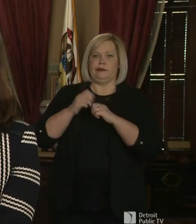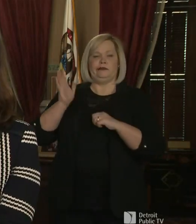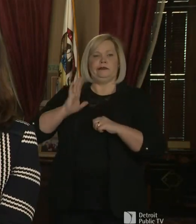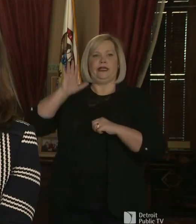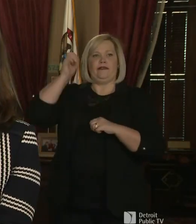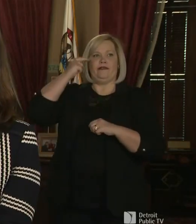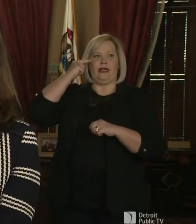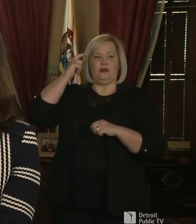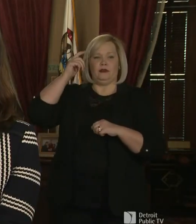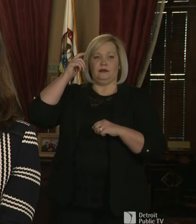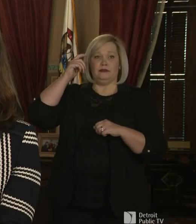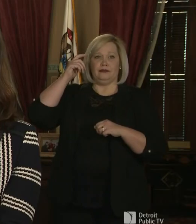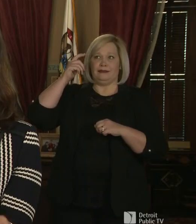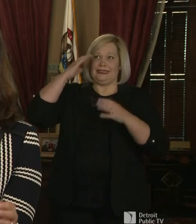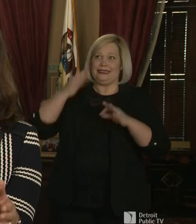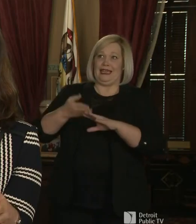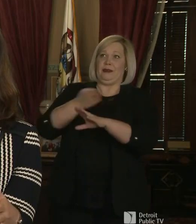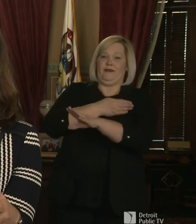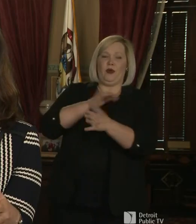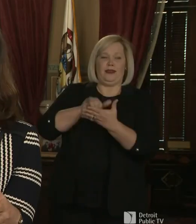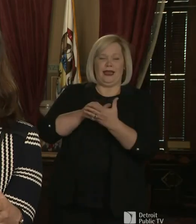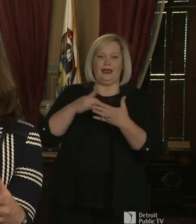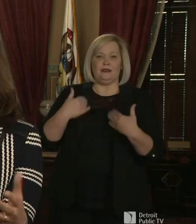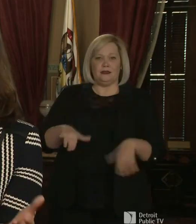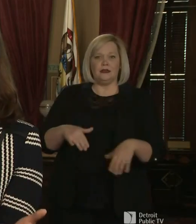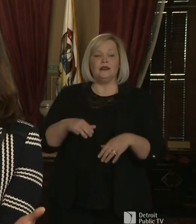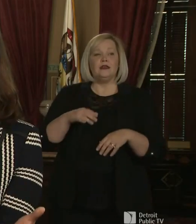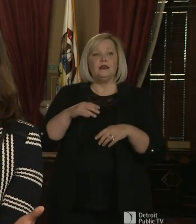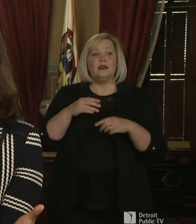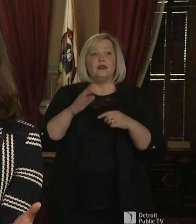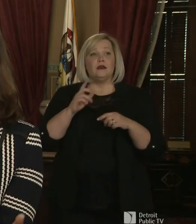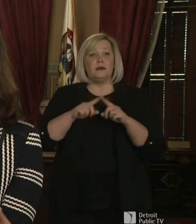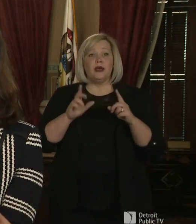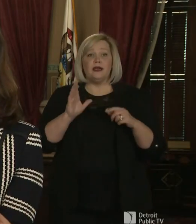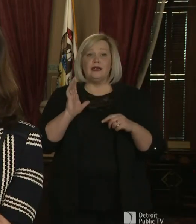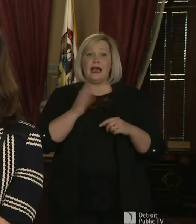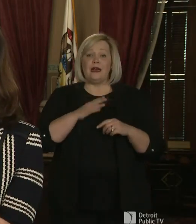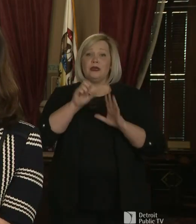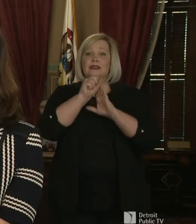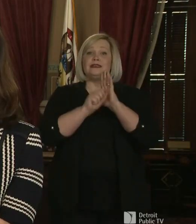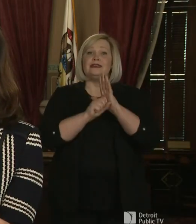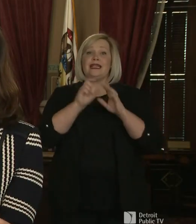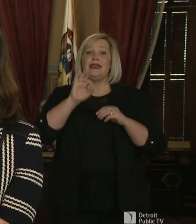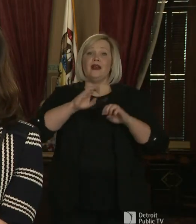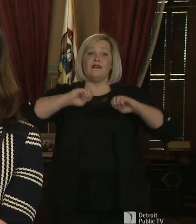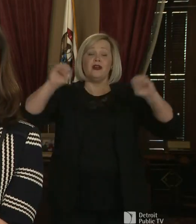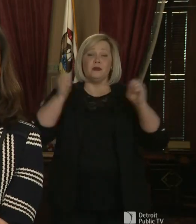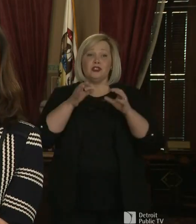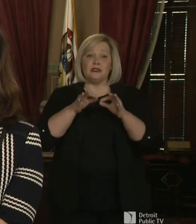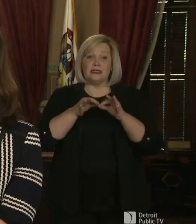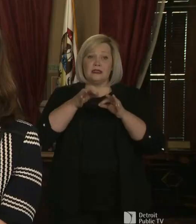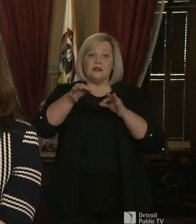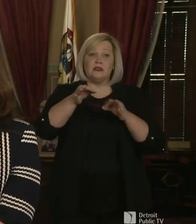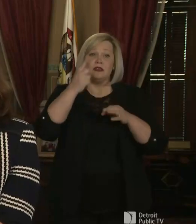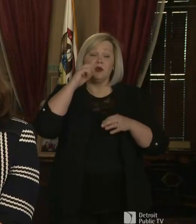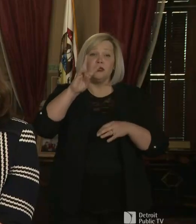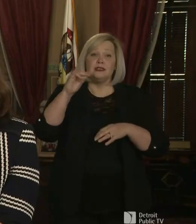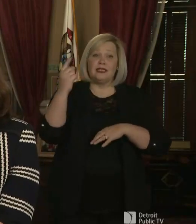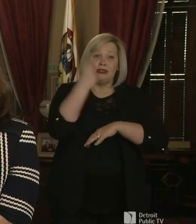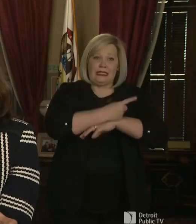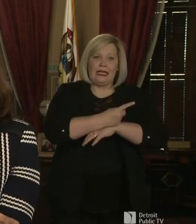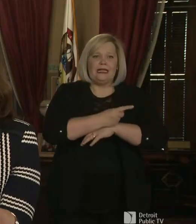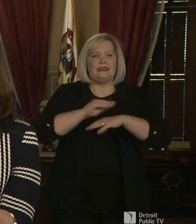government. And so, um, this, the extension about the state of emergency for 70 days has a lot of other